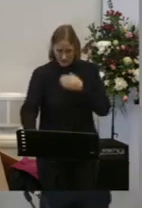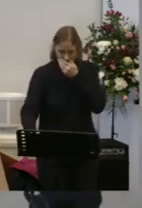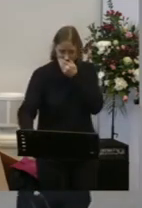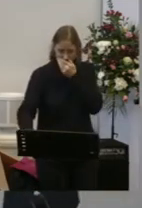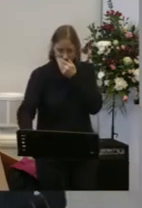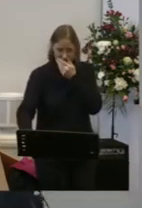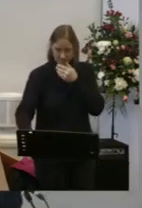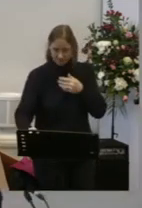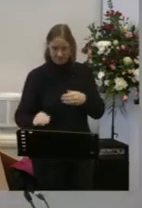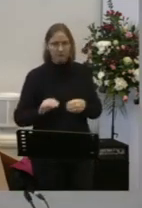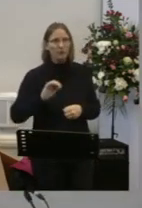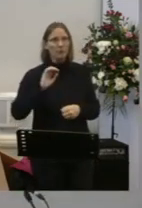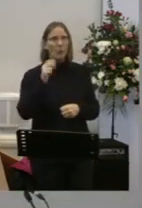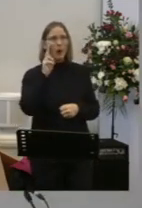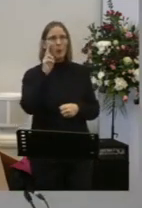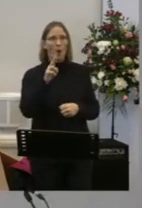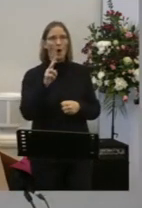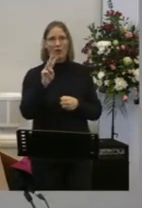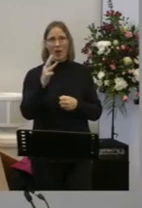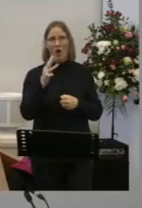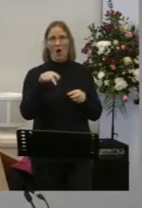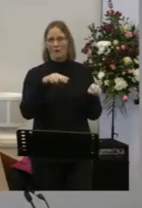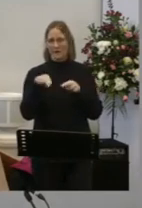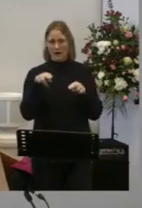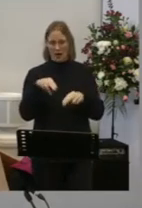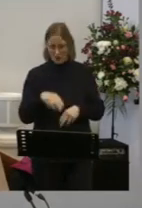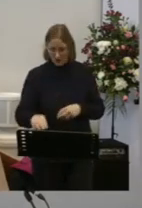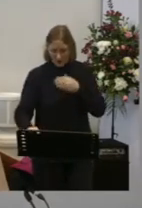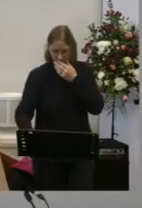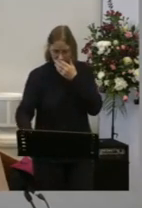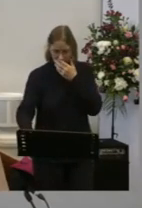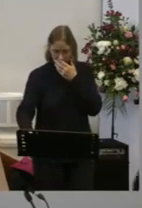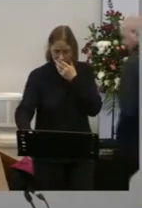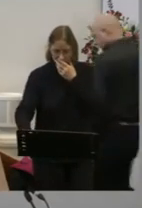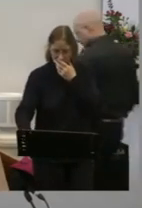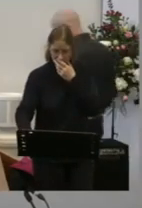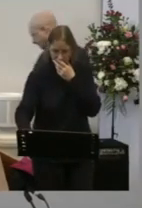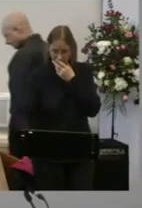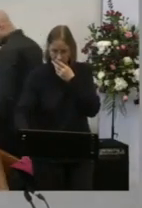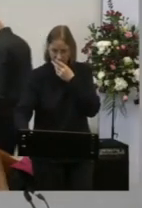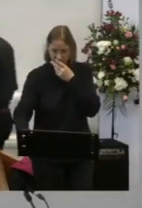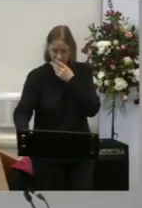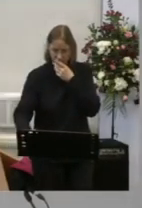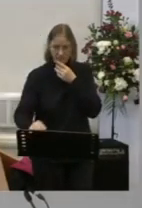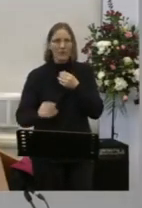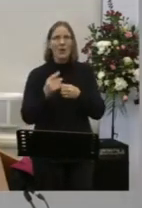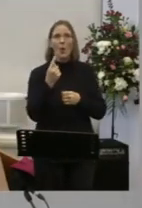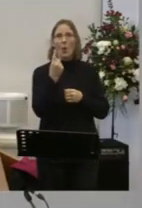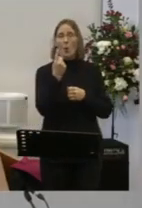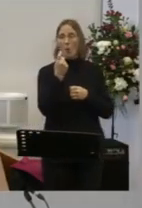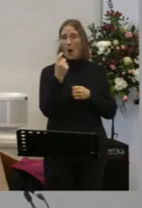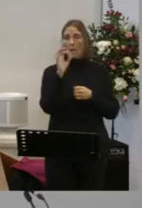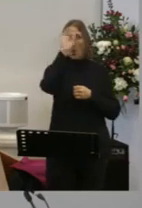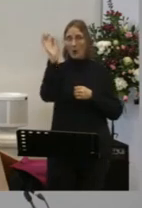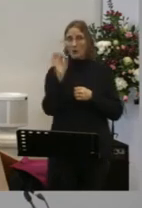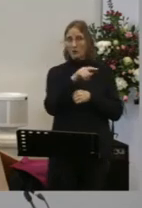We are going to watch a video Because There is One final question that remains And